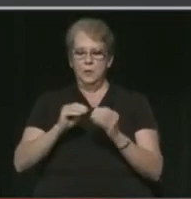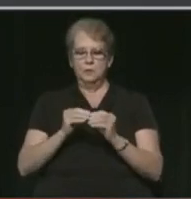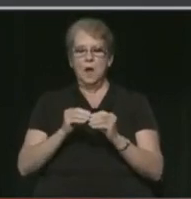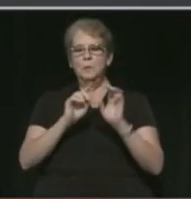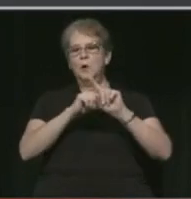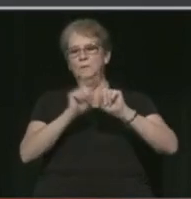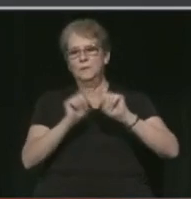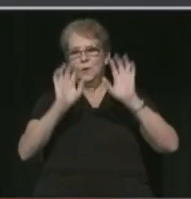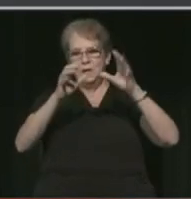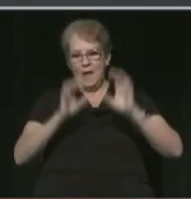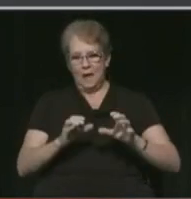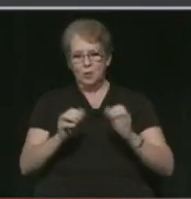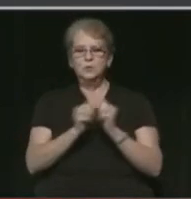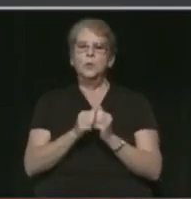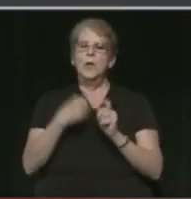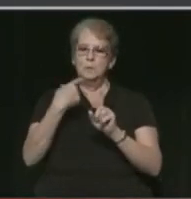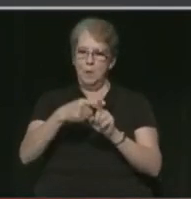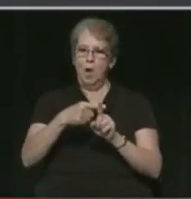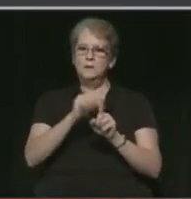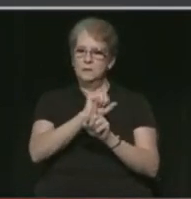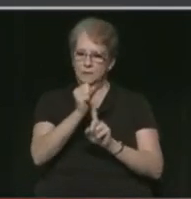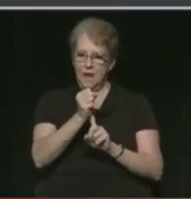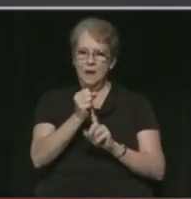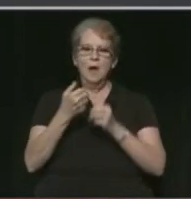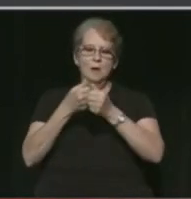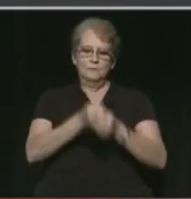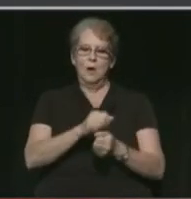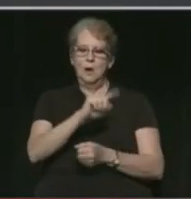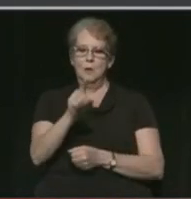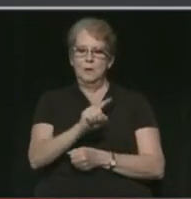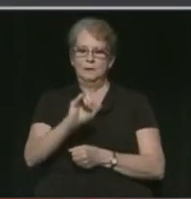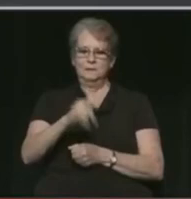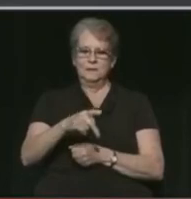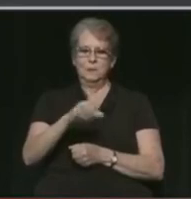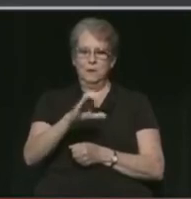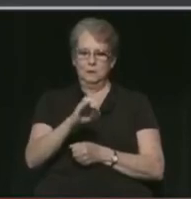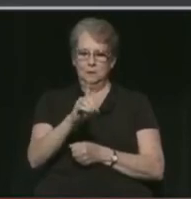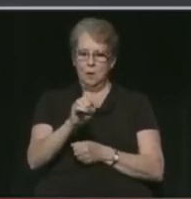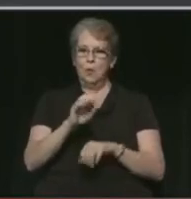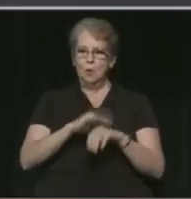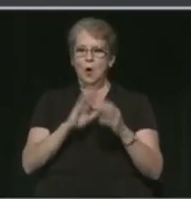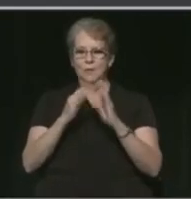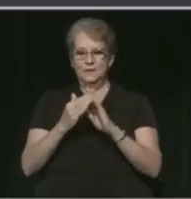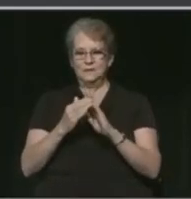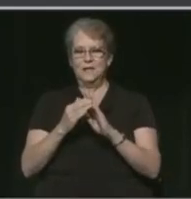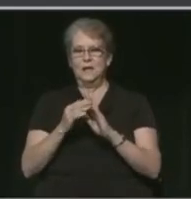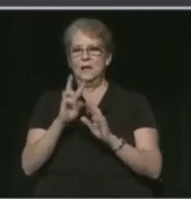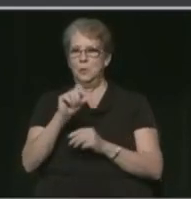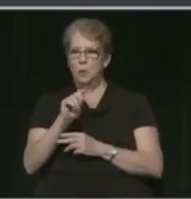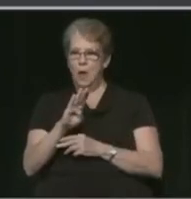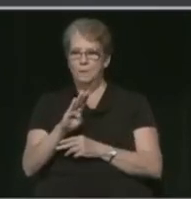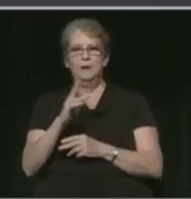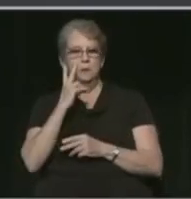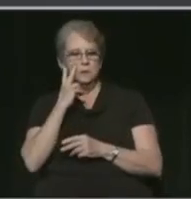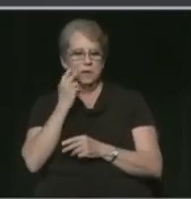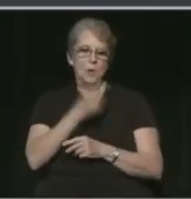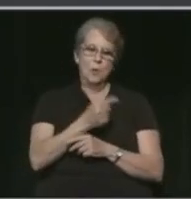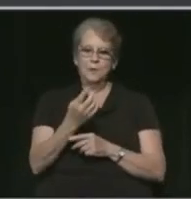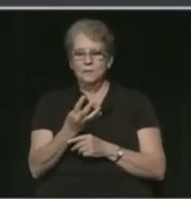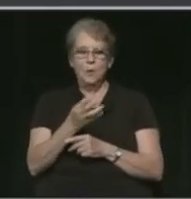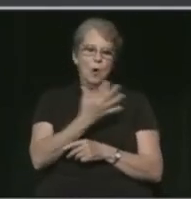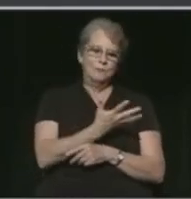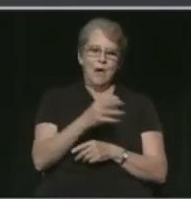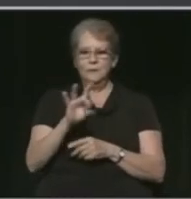categories of positive cases by zip code on the city's website. You'll see zip codes with 1 to 4 cases, 5 to 8